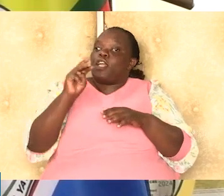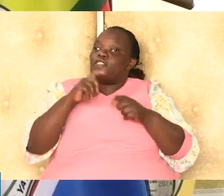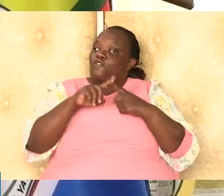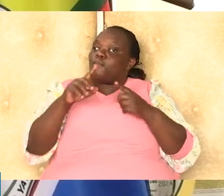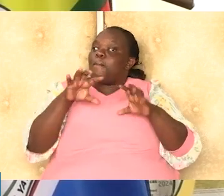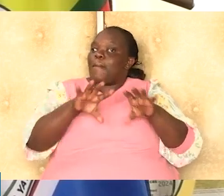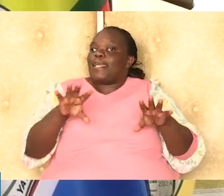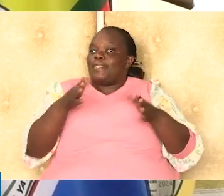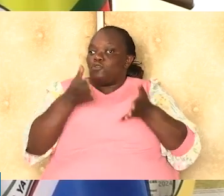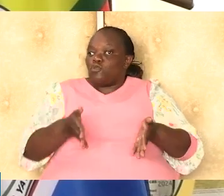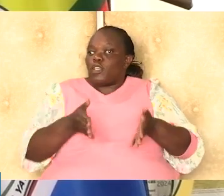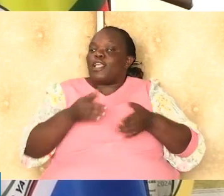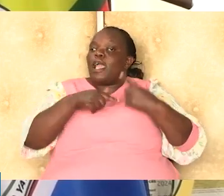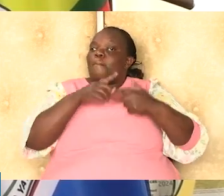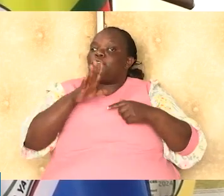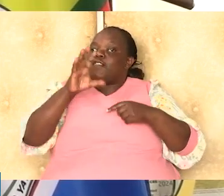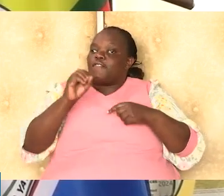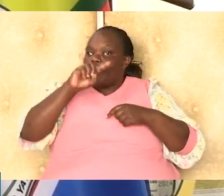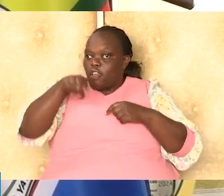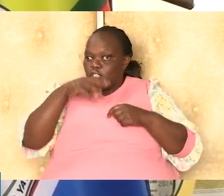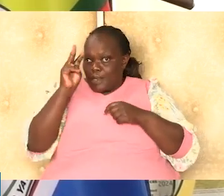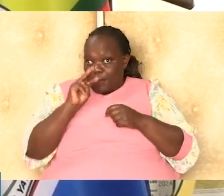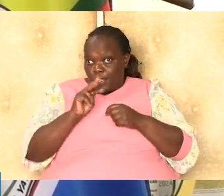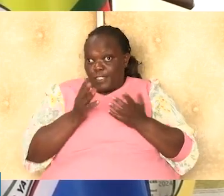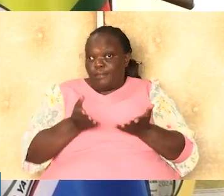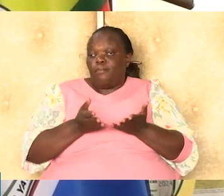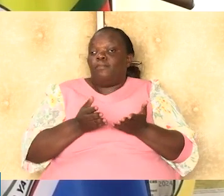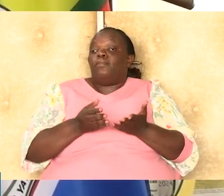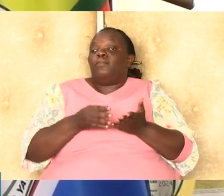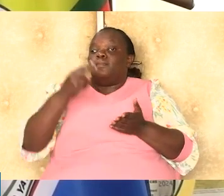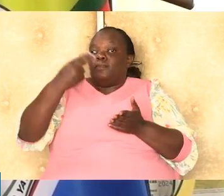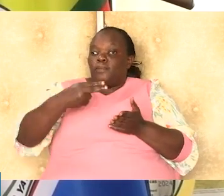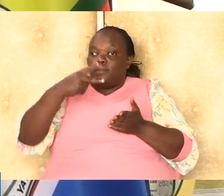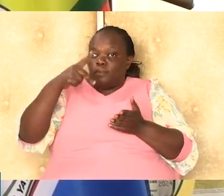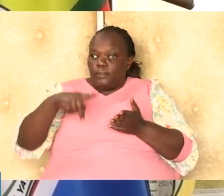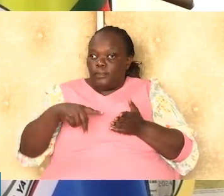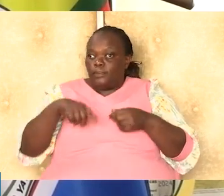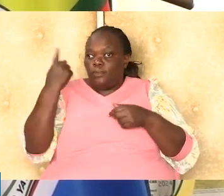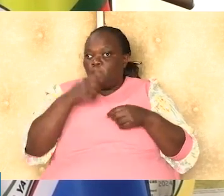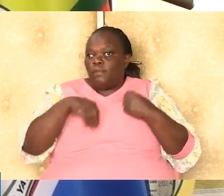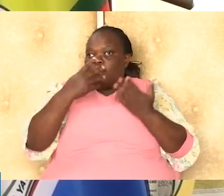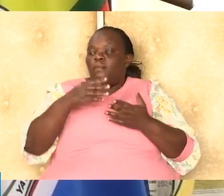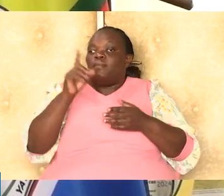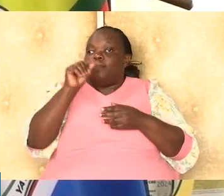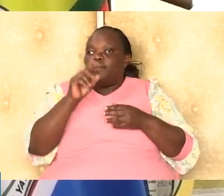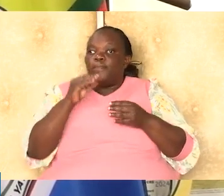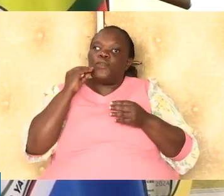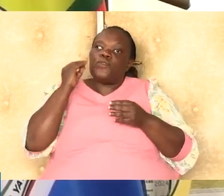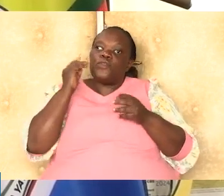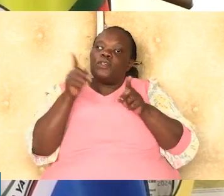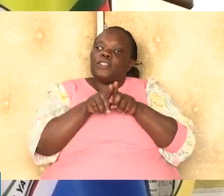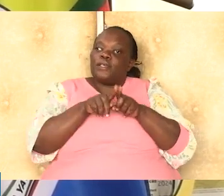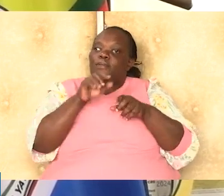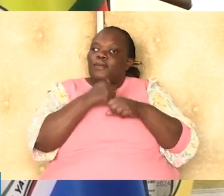And currently, there are about 50,000 mortgages. The AHP is not only providing affordable homes, but